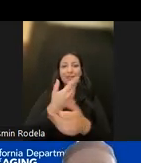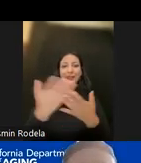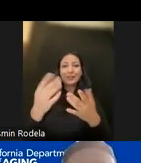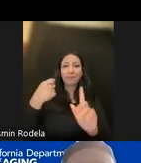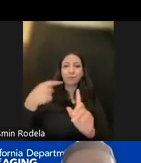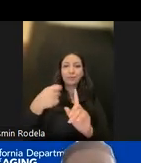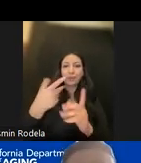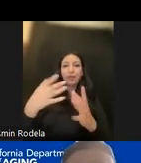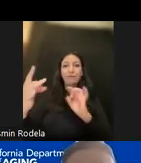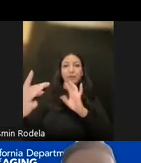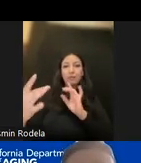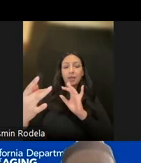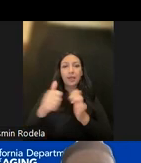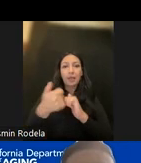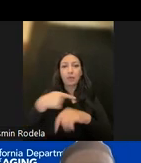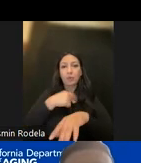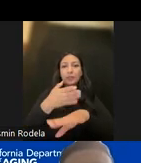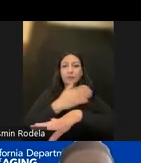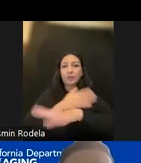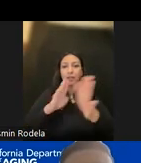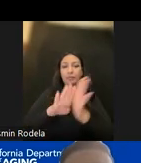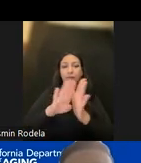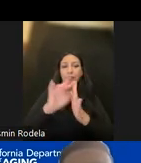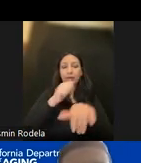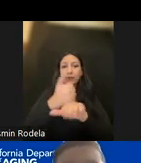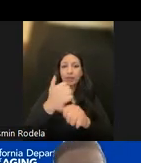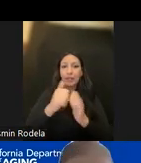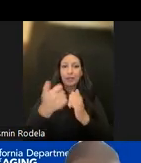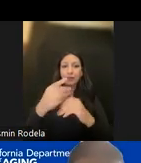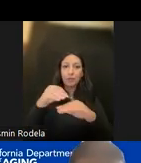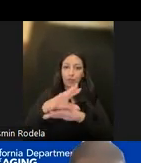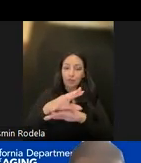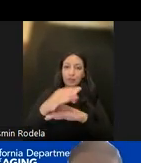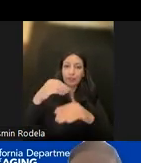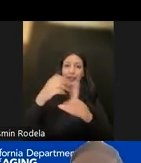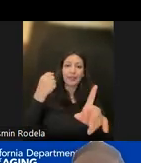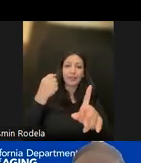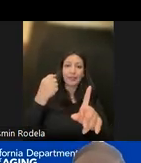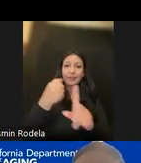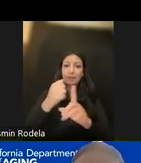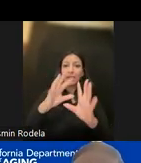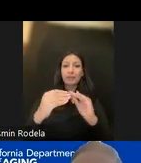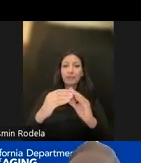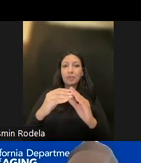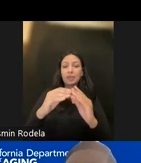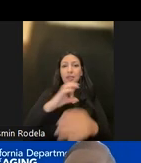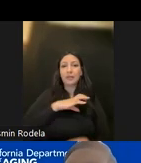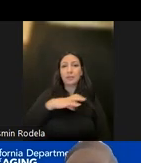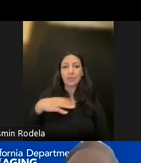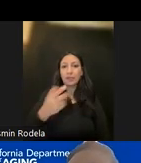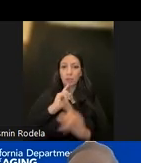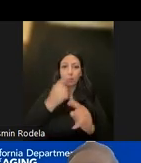on how we develop a framework as was recommended in the Impact Committee report to this day.